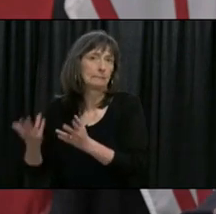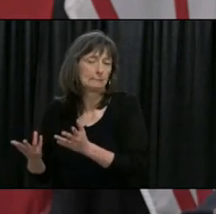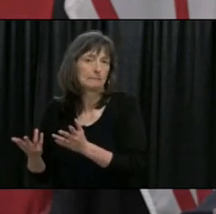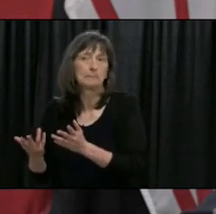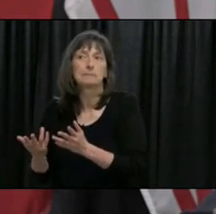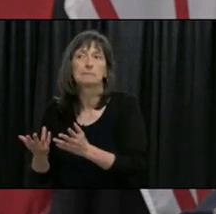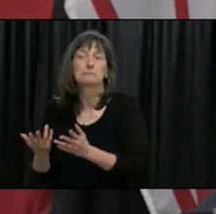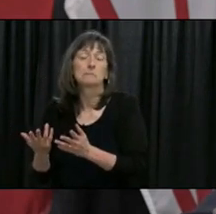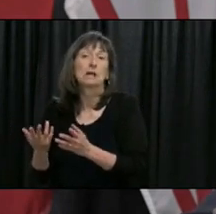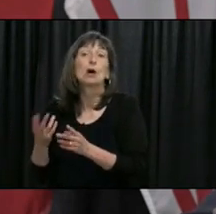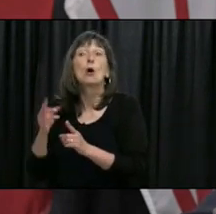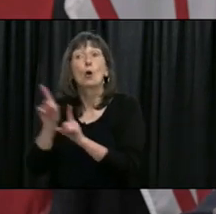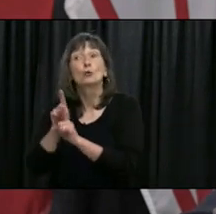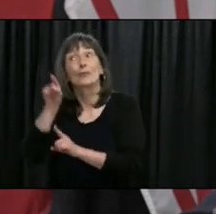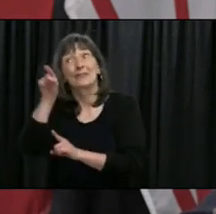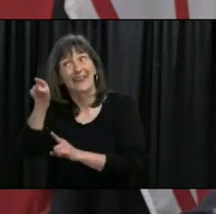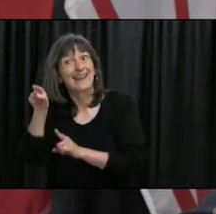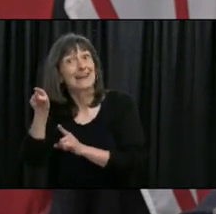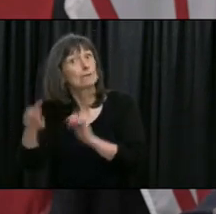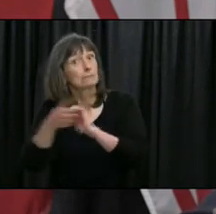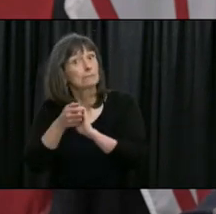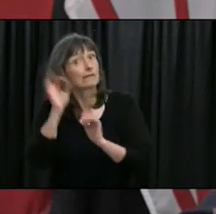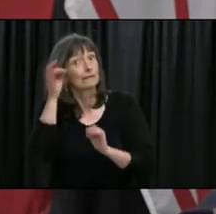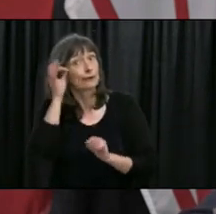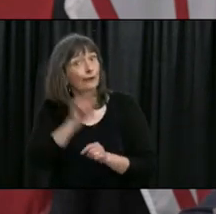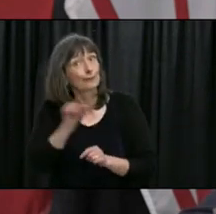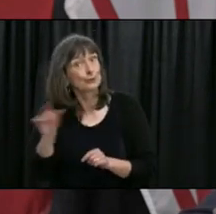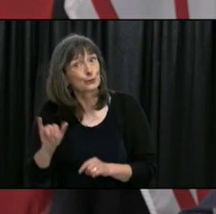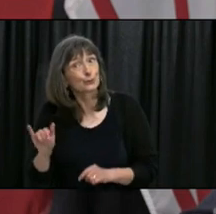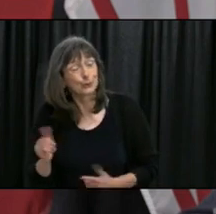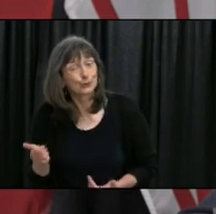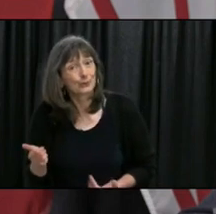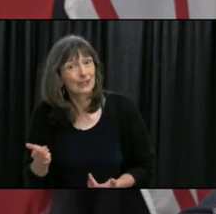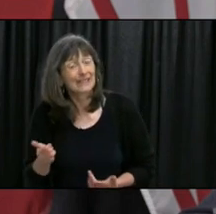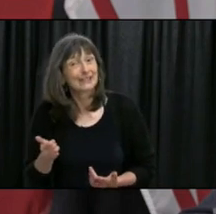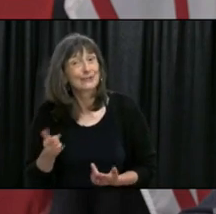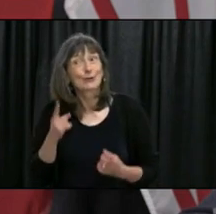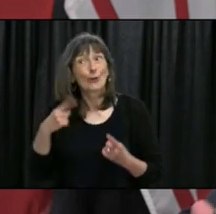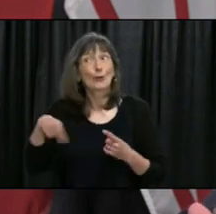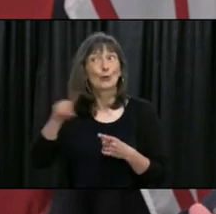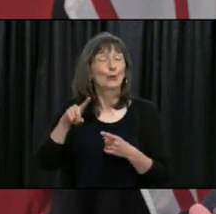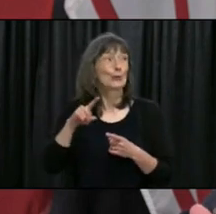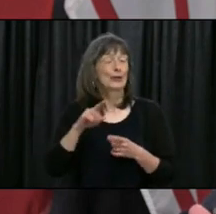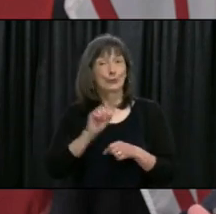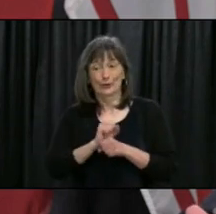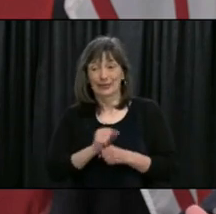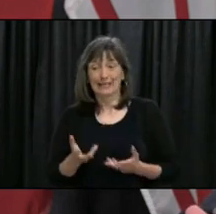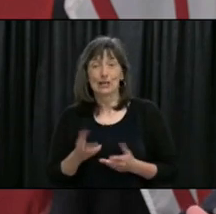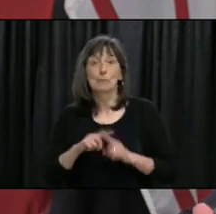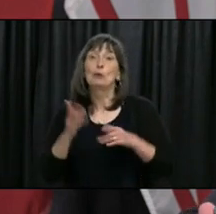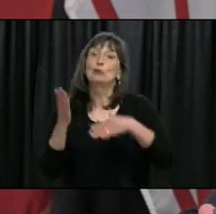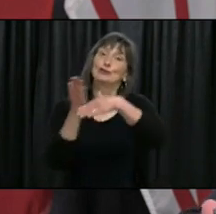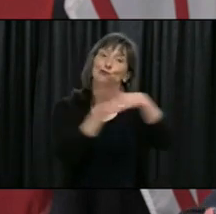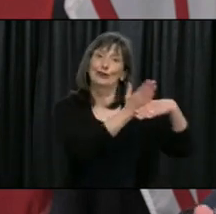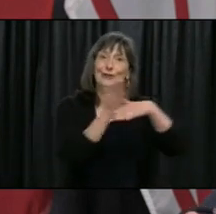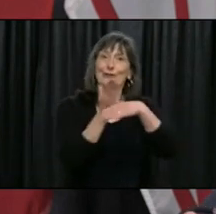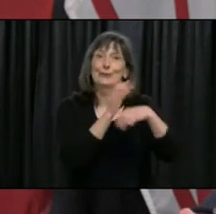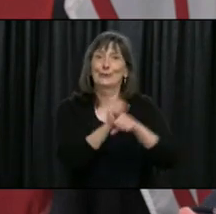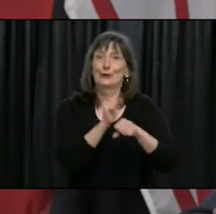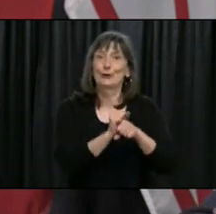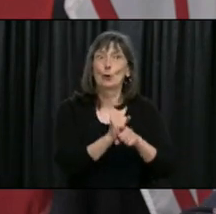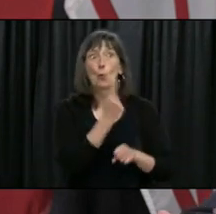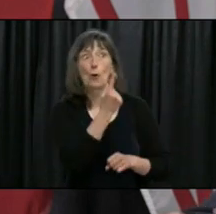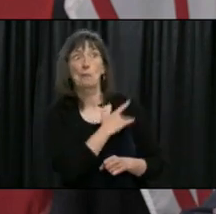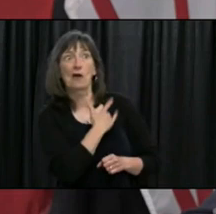working by the way with the federal government this is really a lot of work that's being done a lot of the work is being shared one